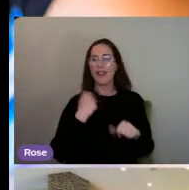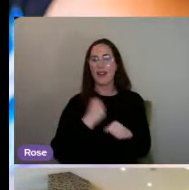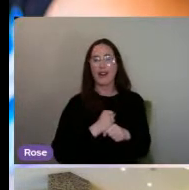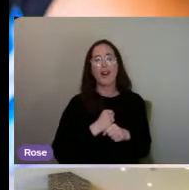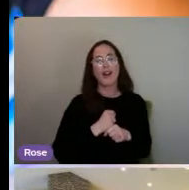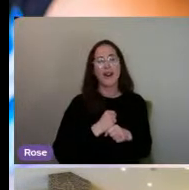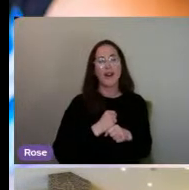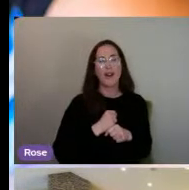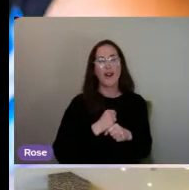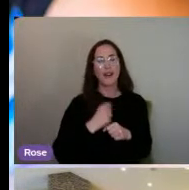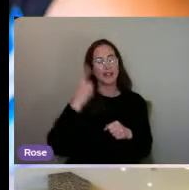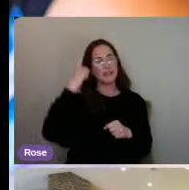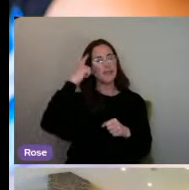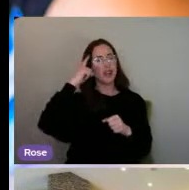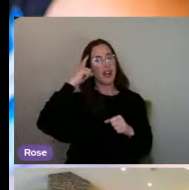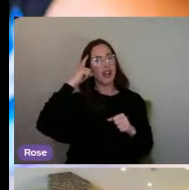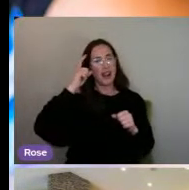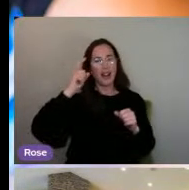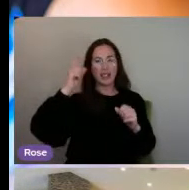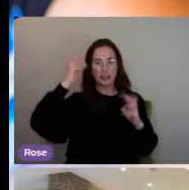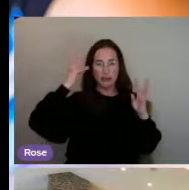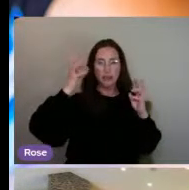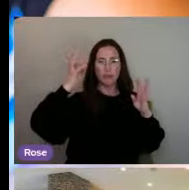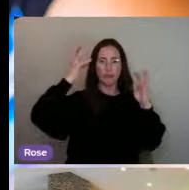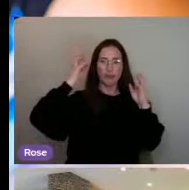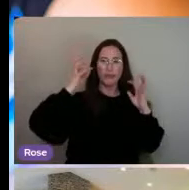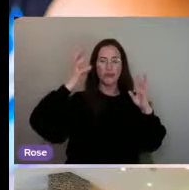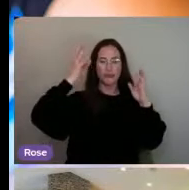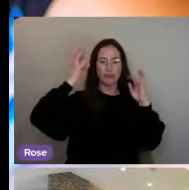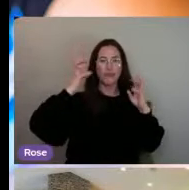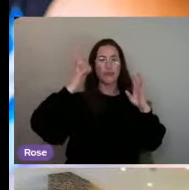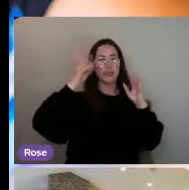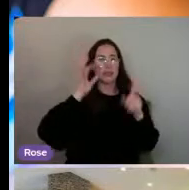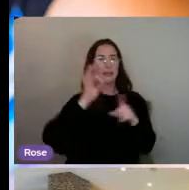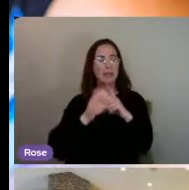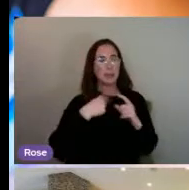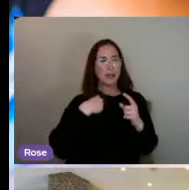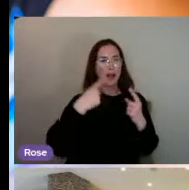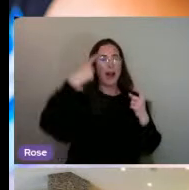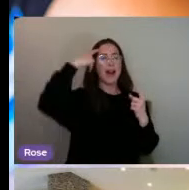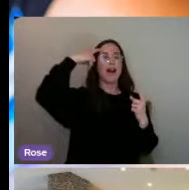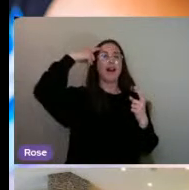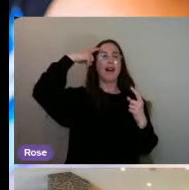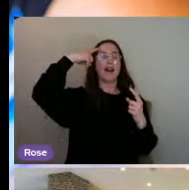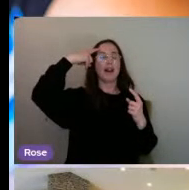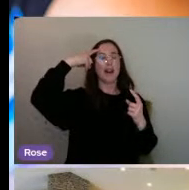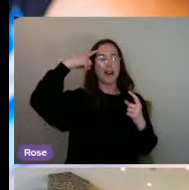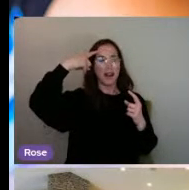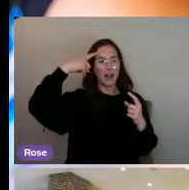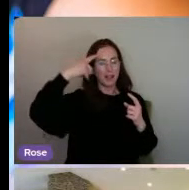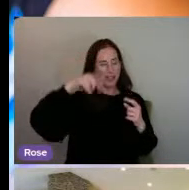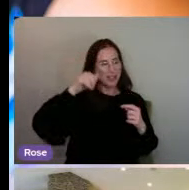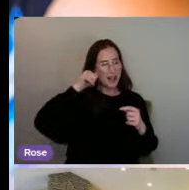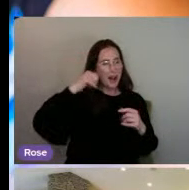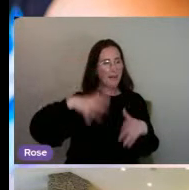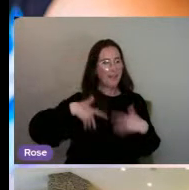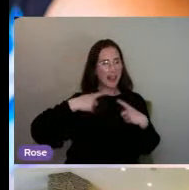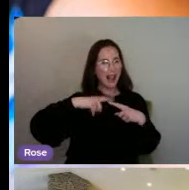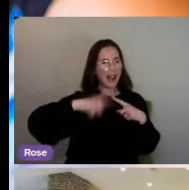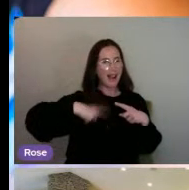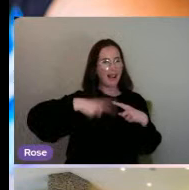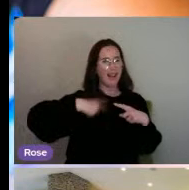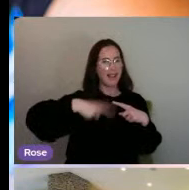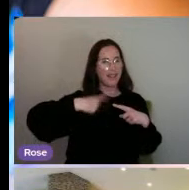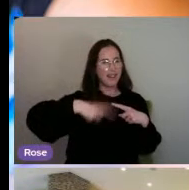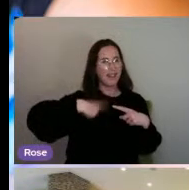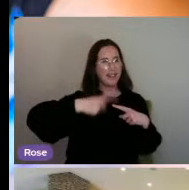everybody's brain is just going, that is what, especially when I get an idea, you know, when you, especially when you get the